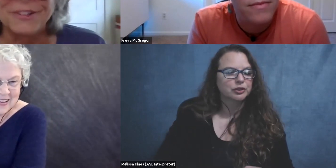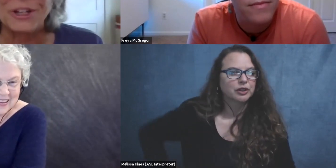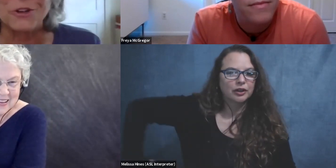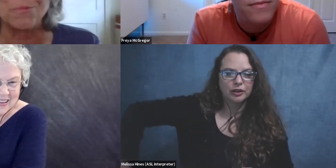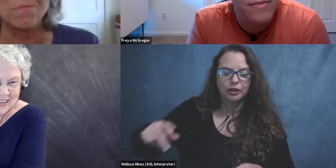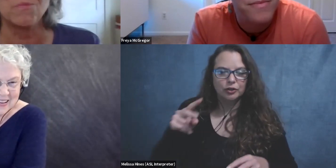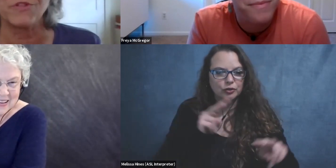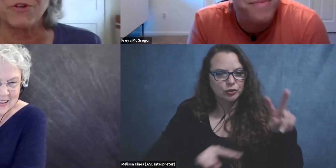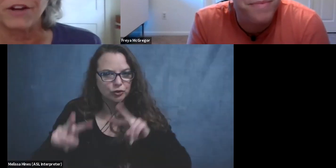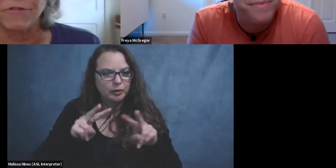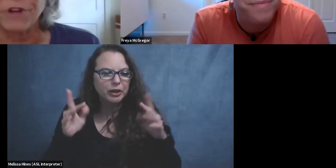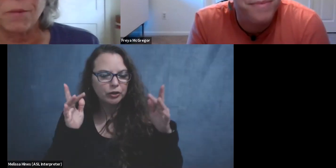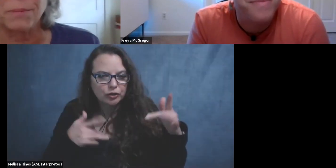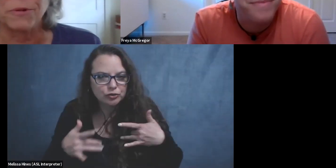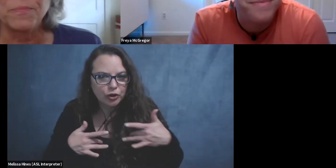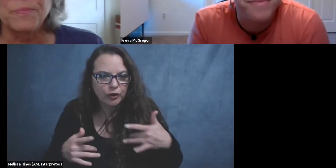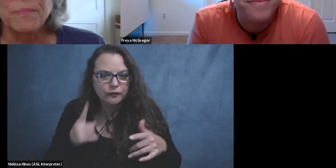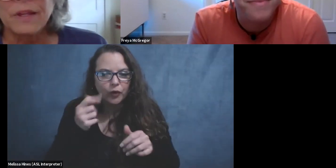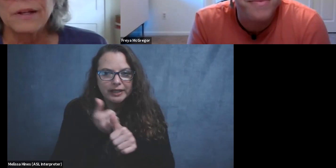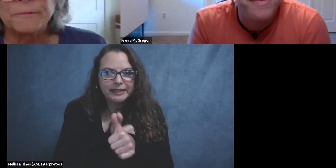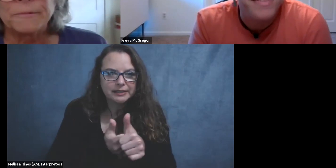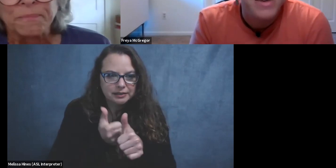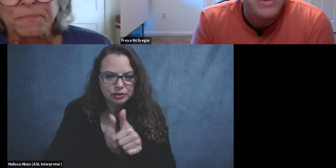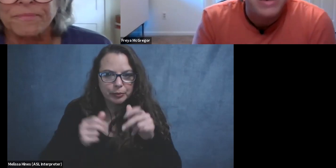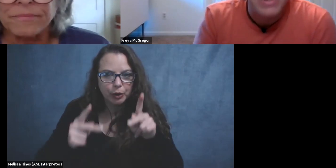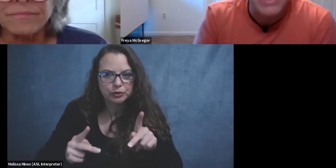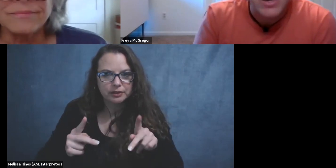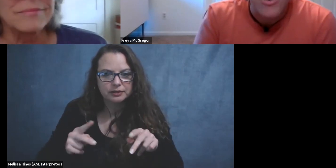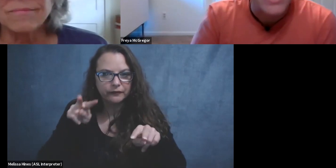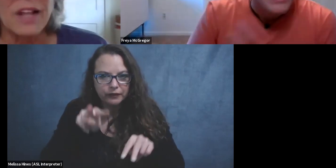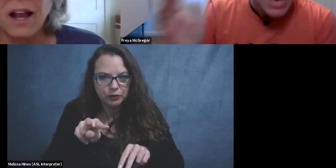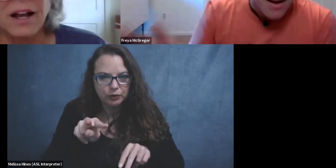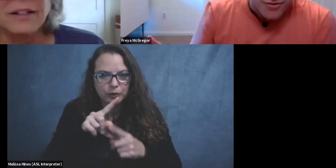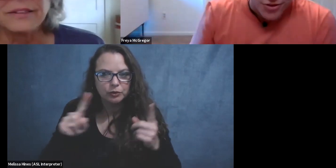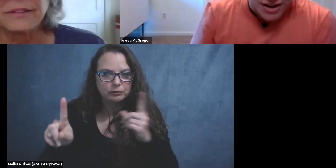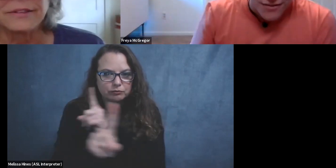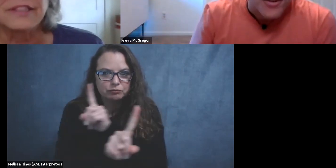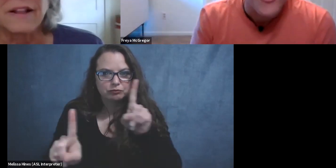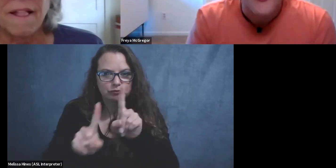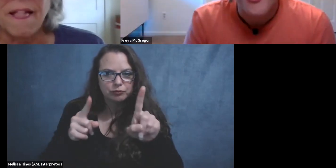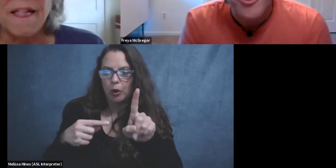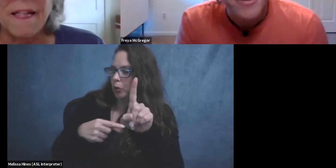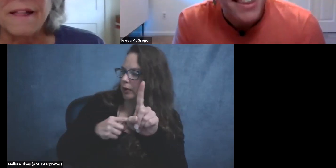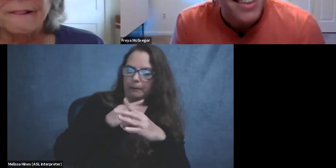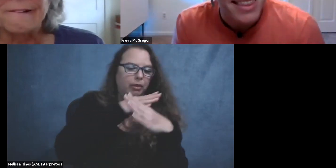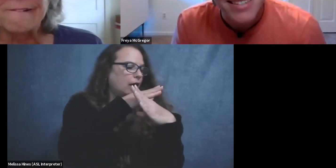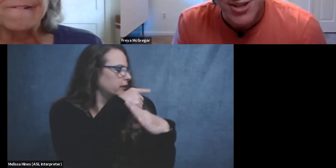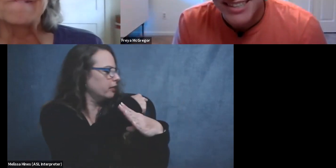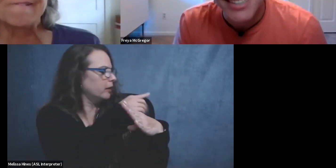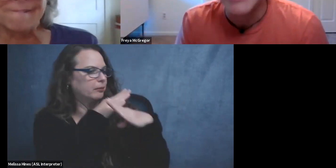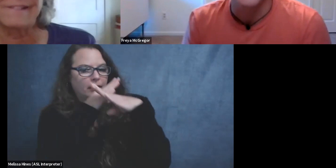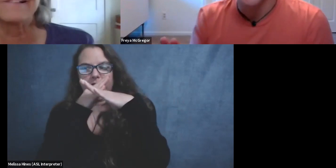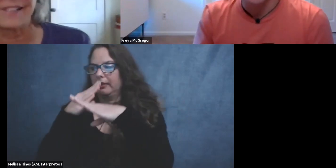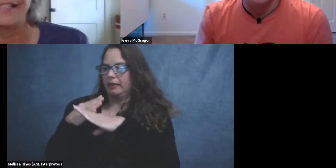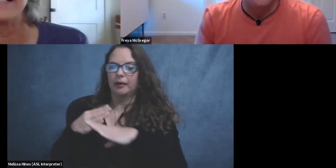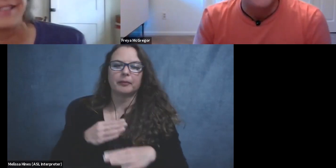view when you're moving around in front of people. Yeah. Thank you. And, um, for, for all those other things that